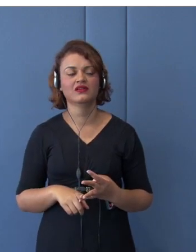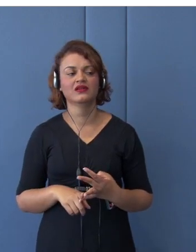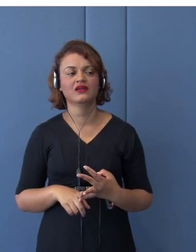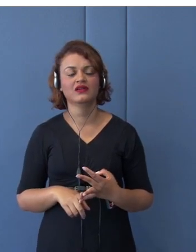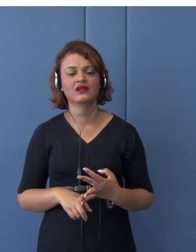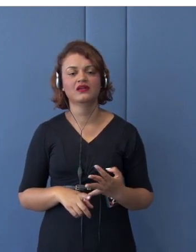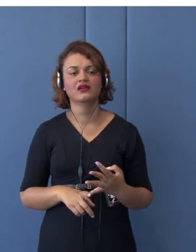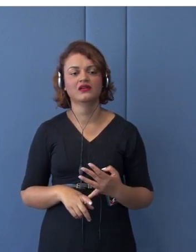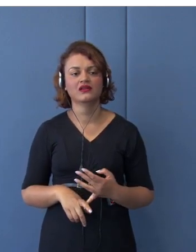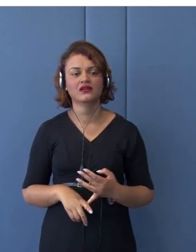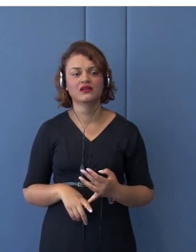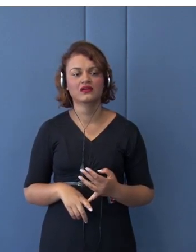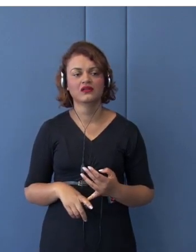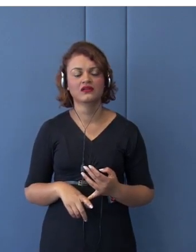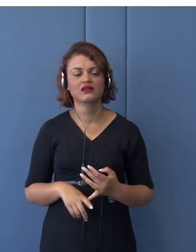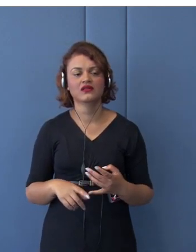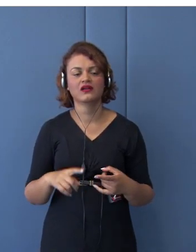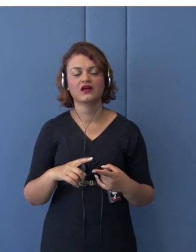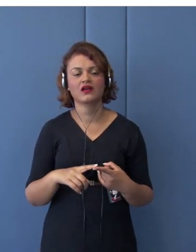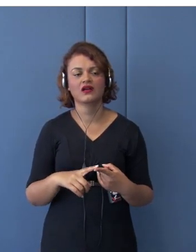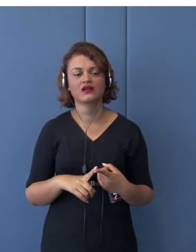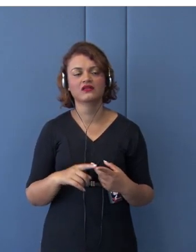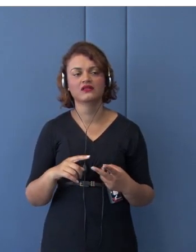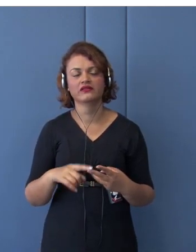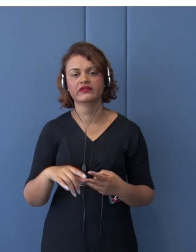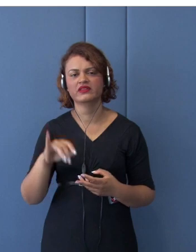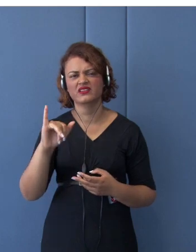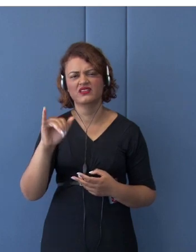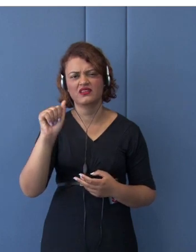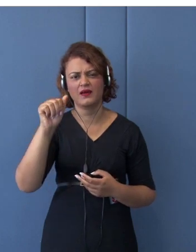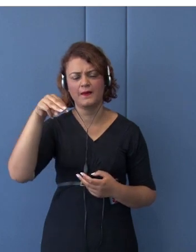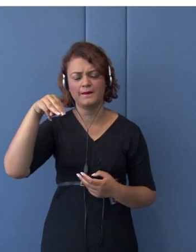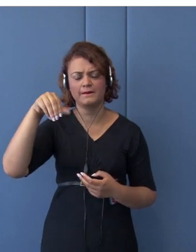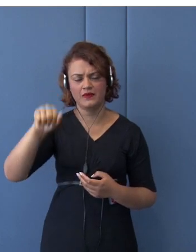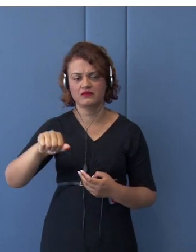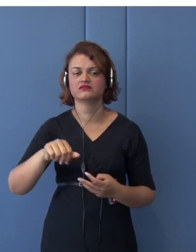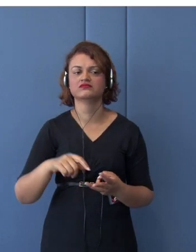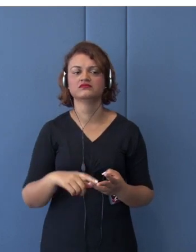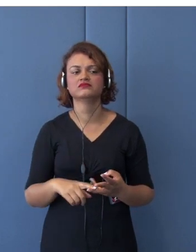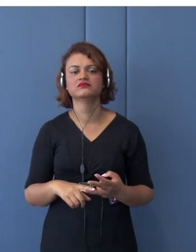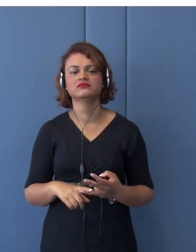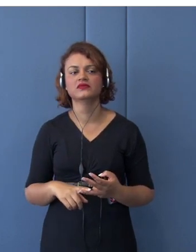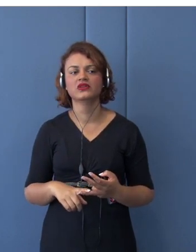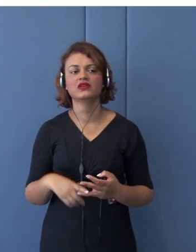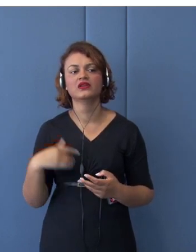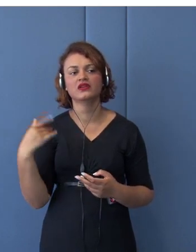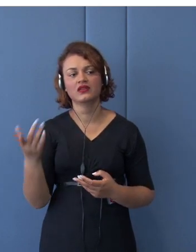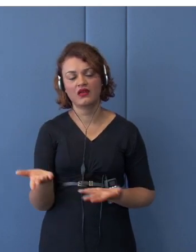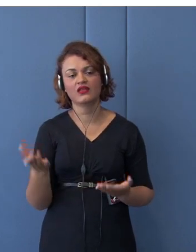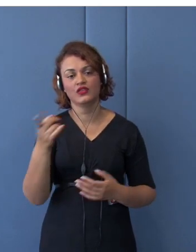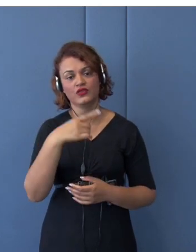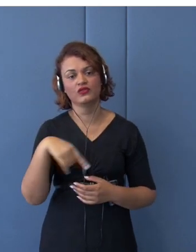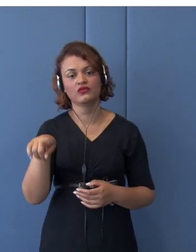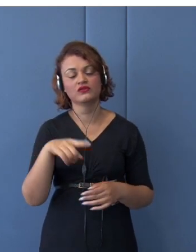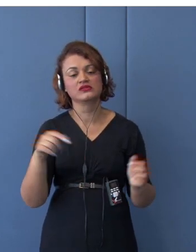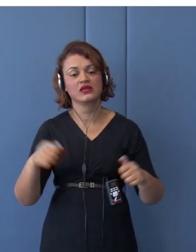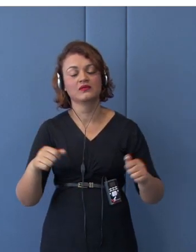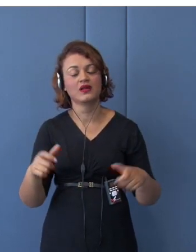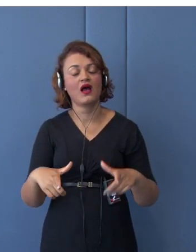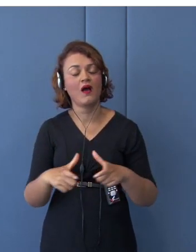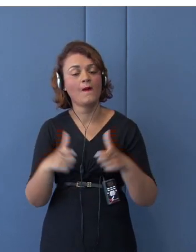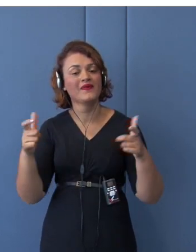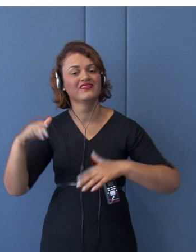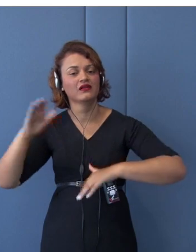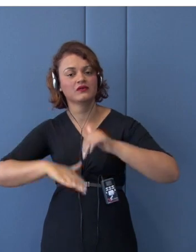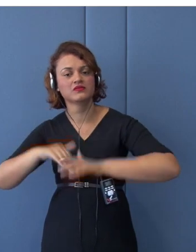some capacity building or some corporations to enhance their further development. So,